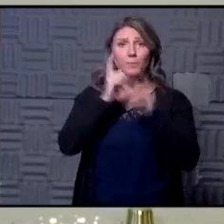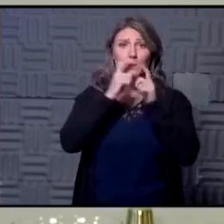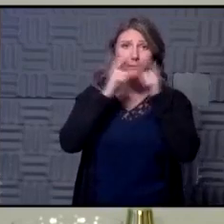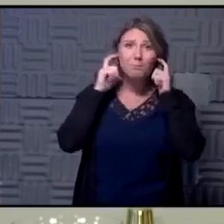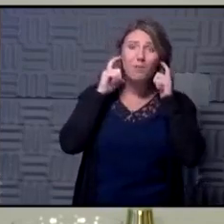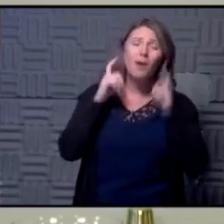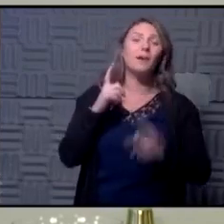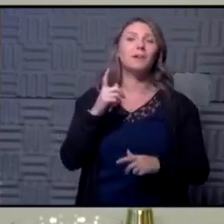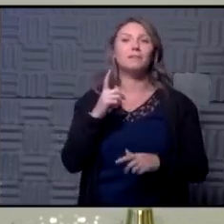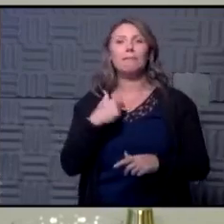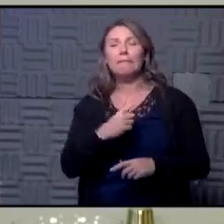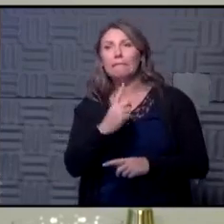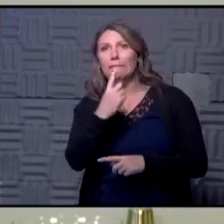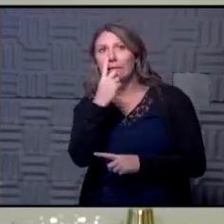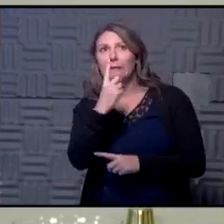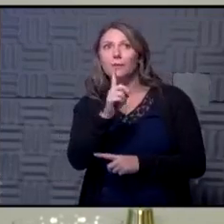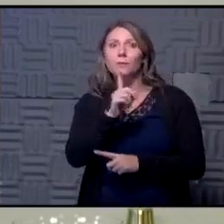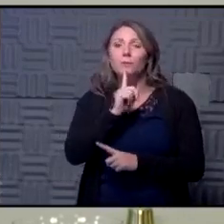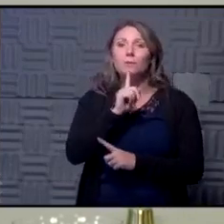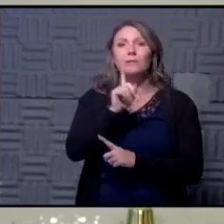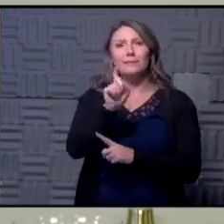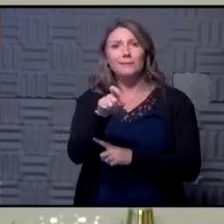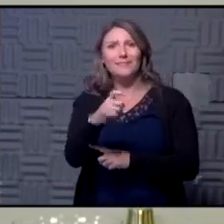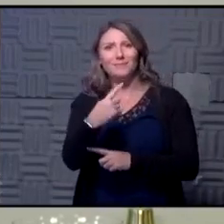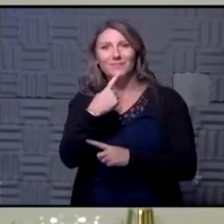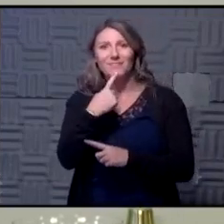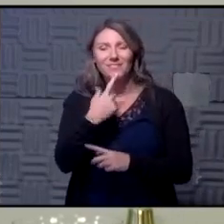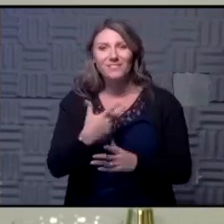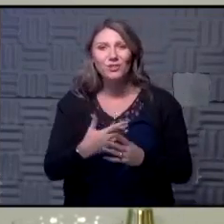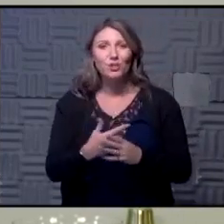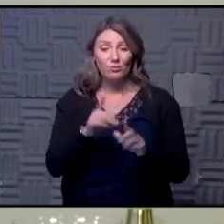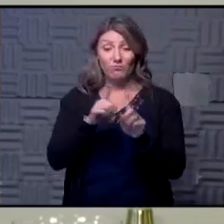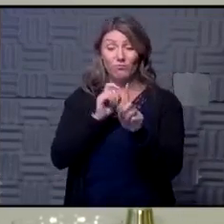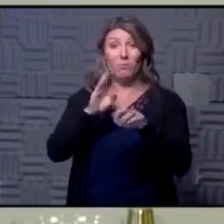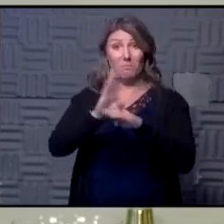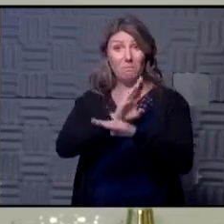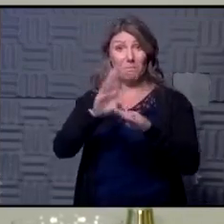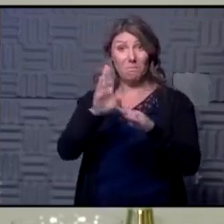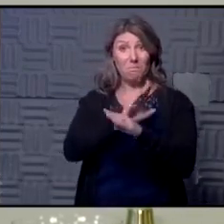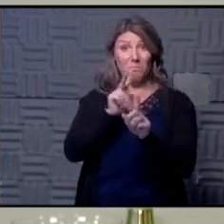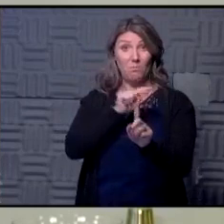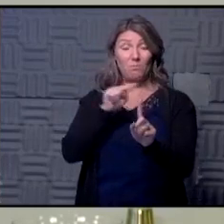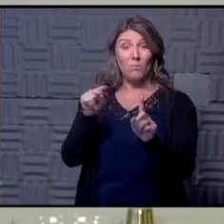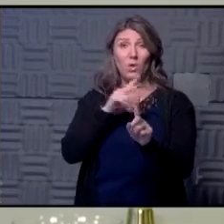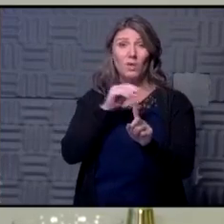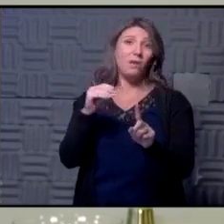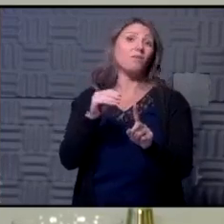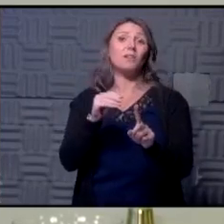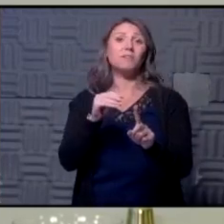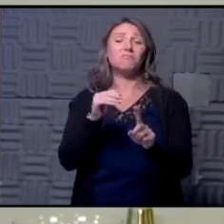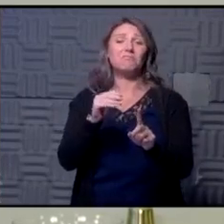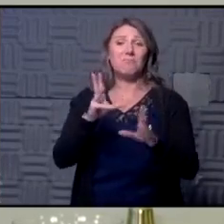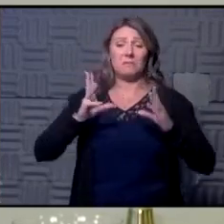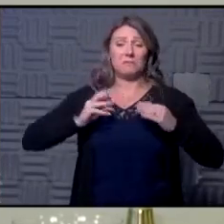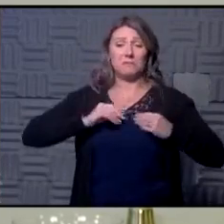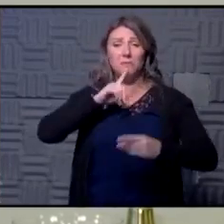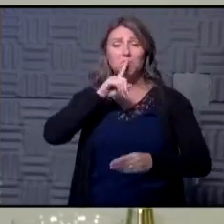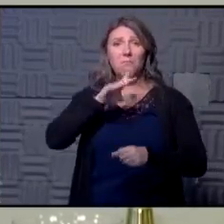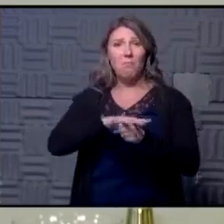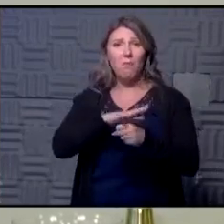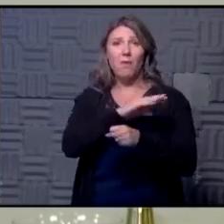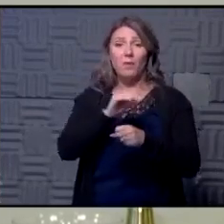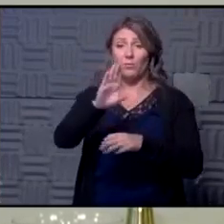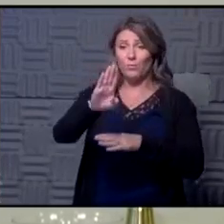we really need people to take this seriously and from a business standpoint take the pledge and and have your business to